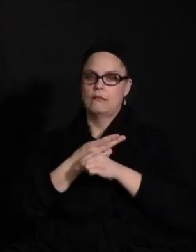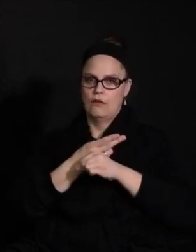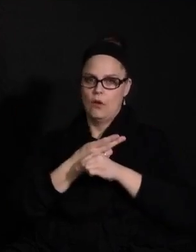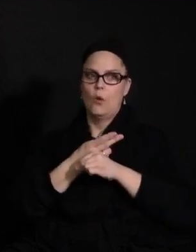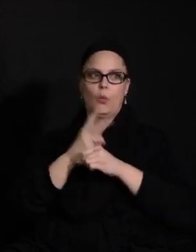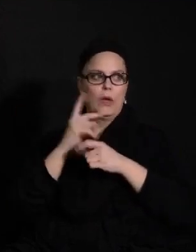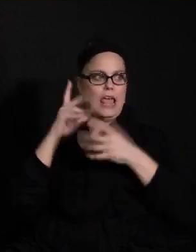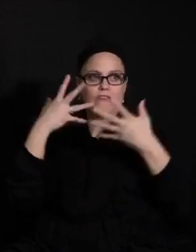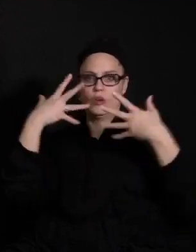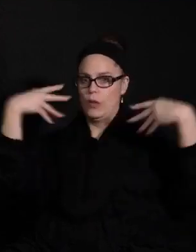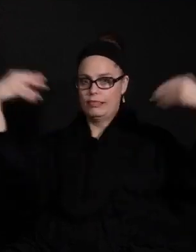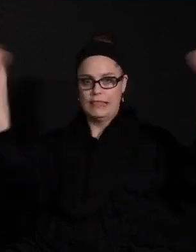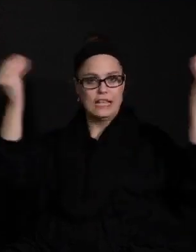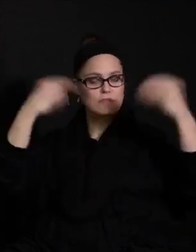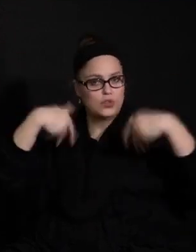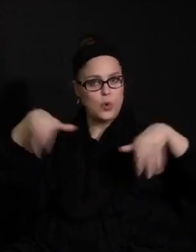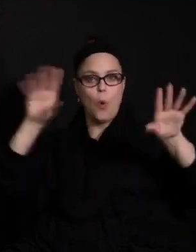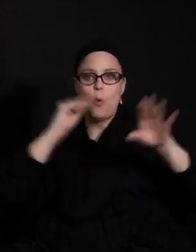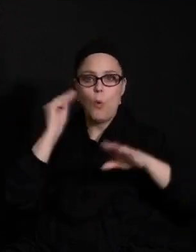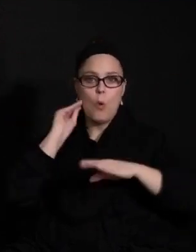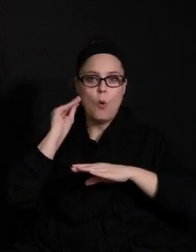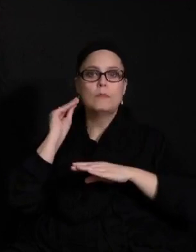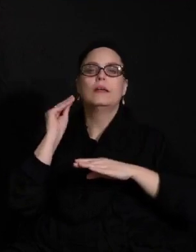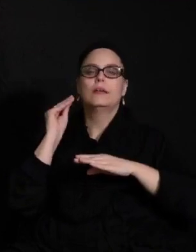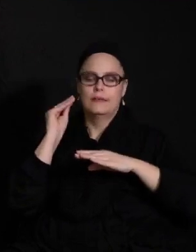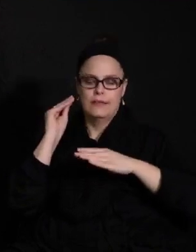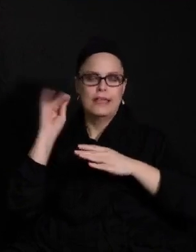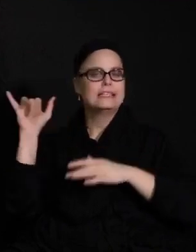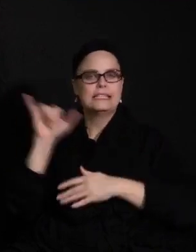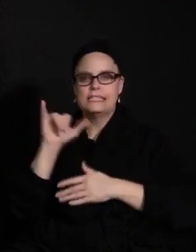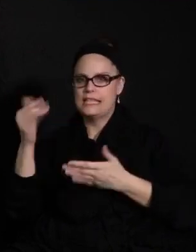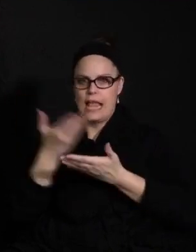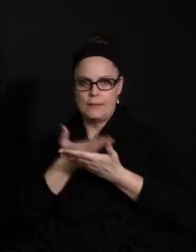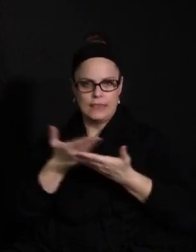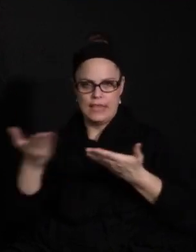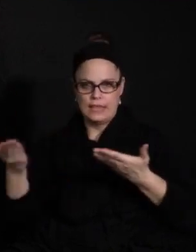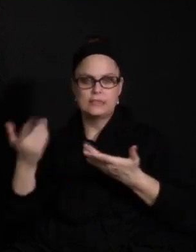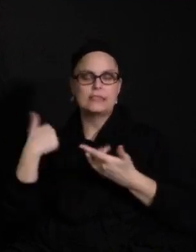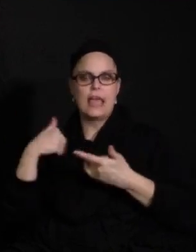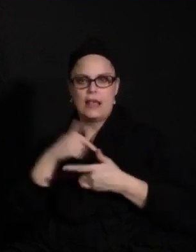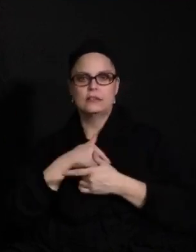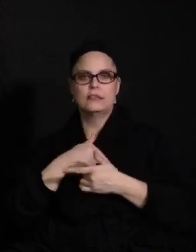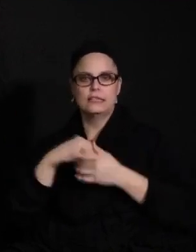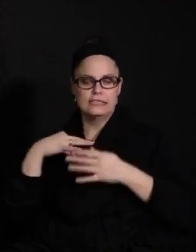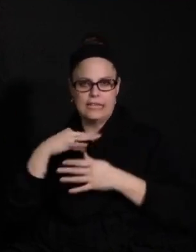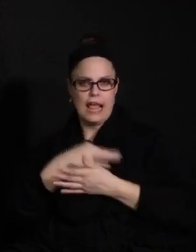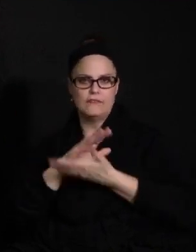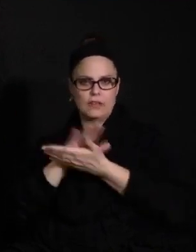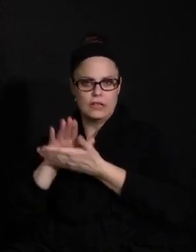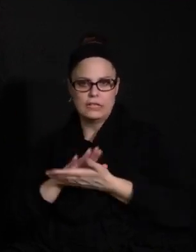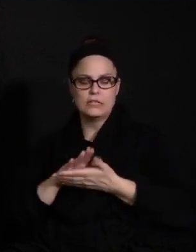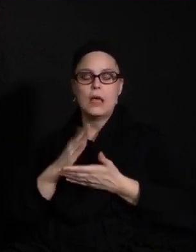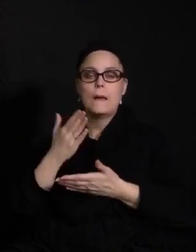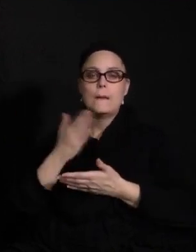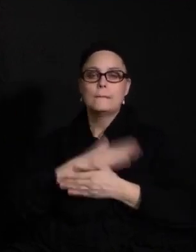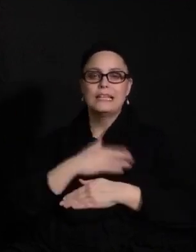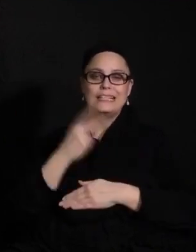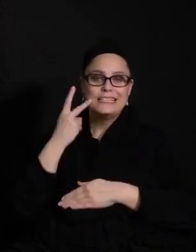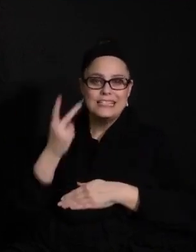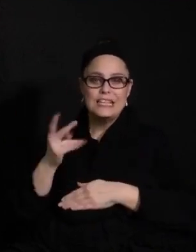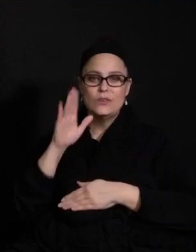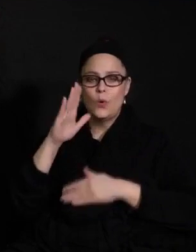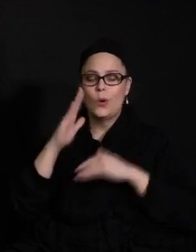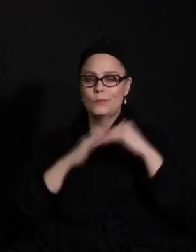else has gone home for the day. So again, please follow up with your specific building site and your head engineer for